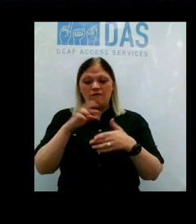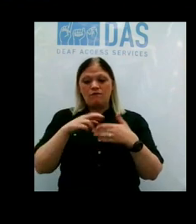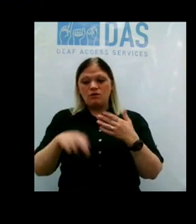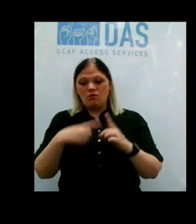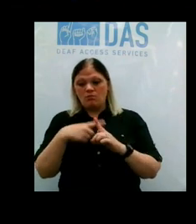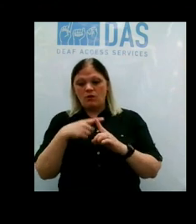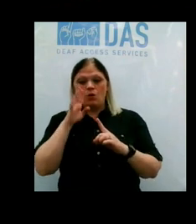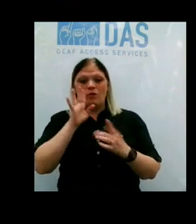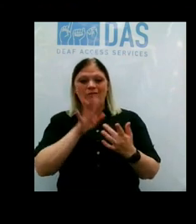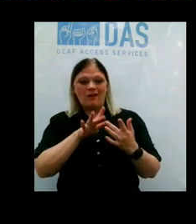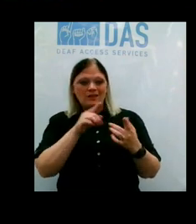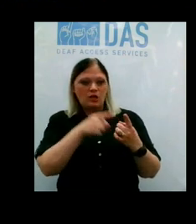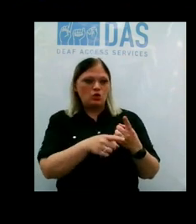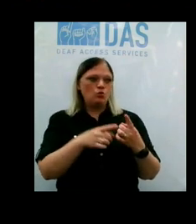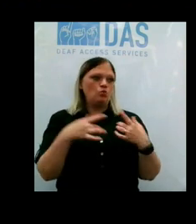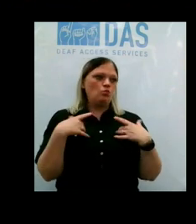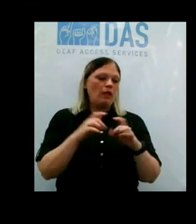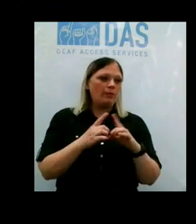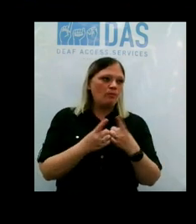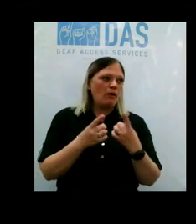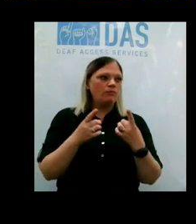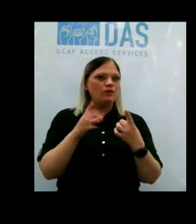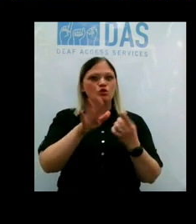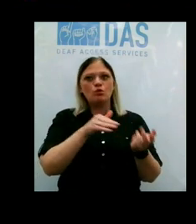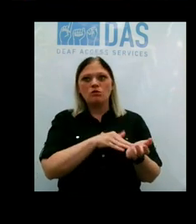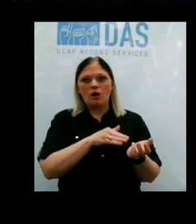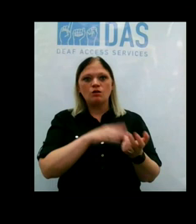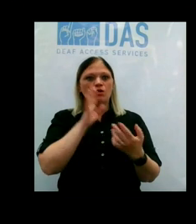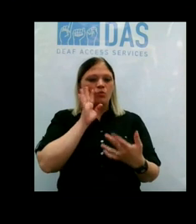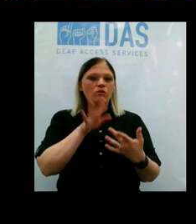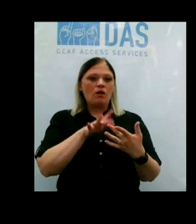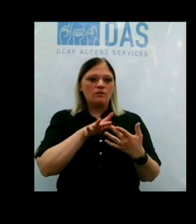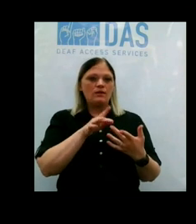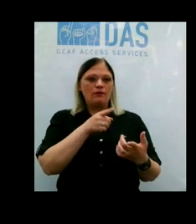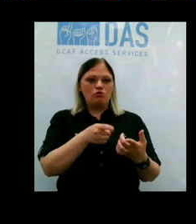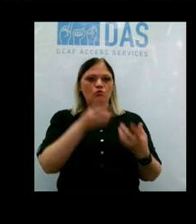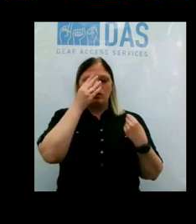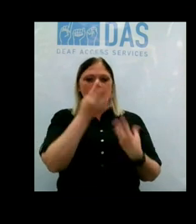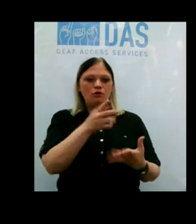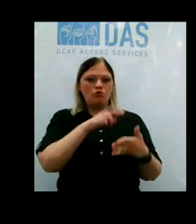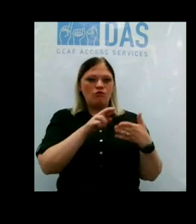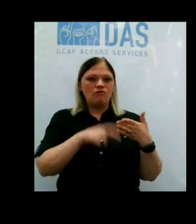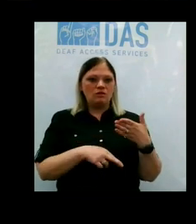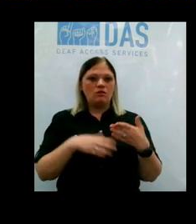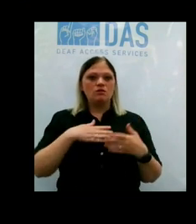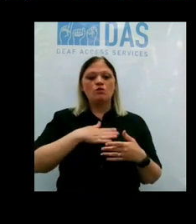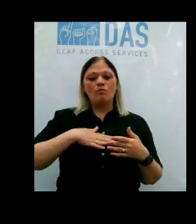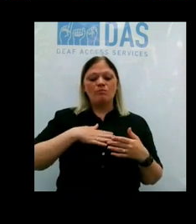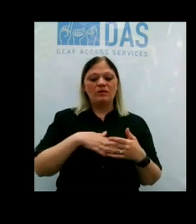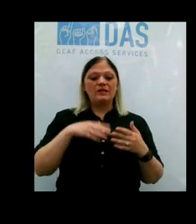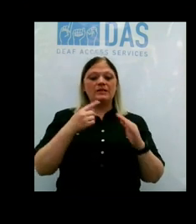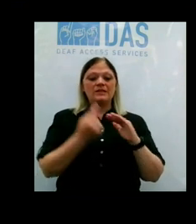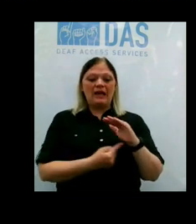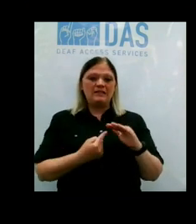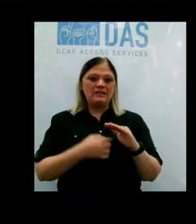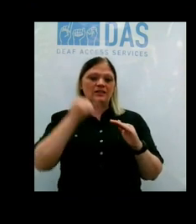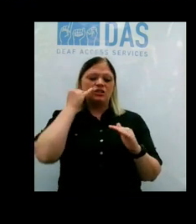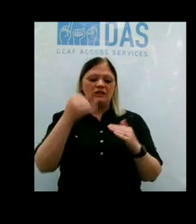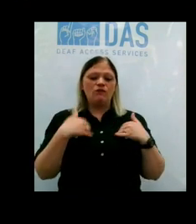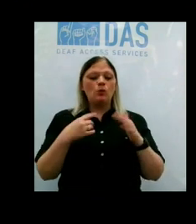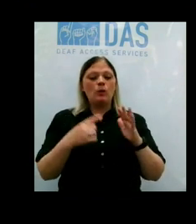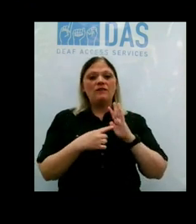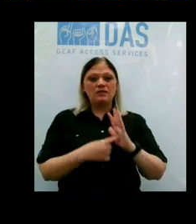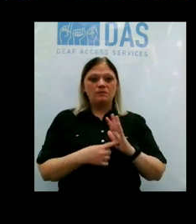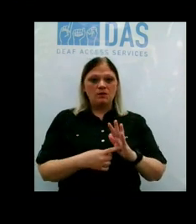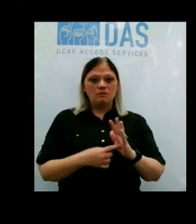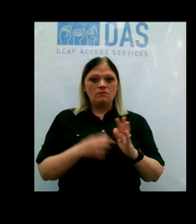your provider or the health department will be contacting you if the test is negative. So please, please stay in isolation if you have symptoms